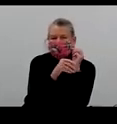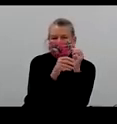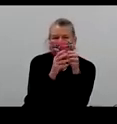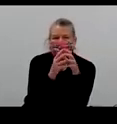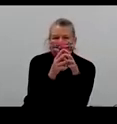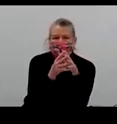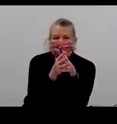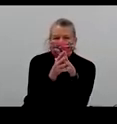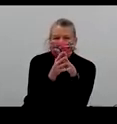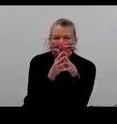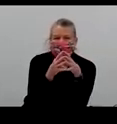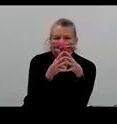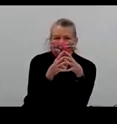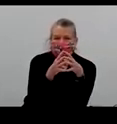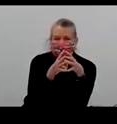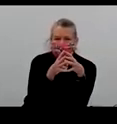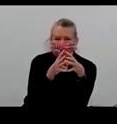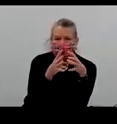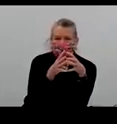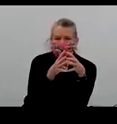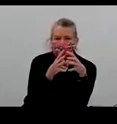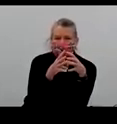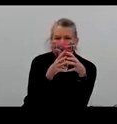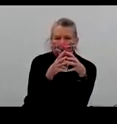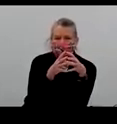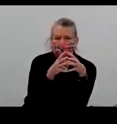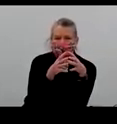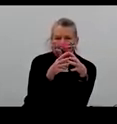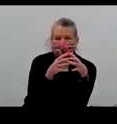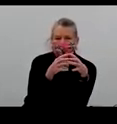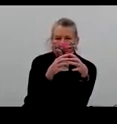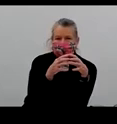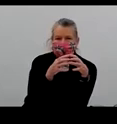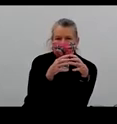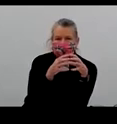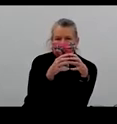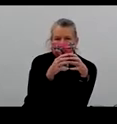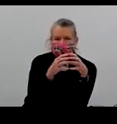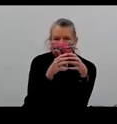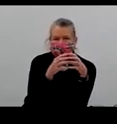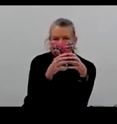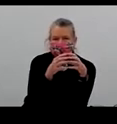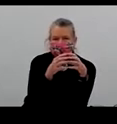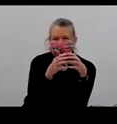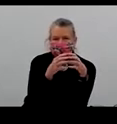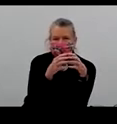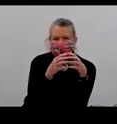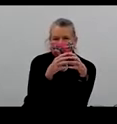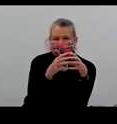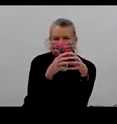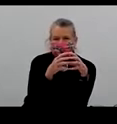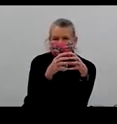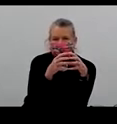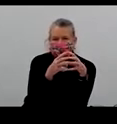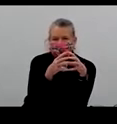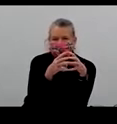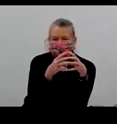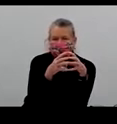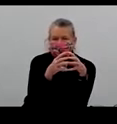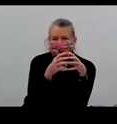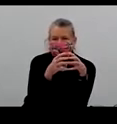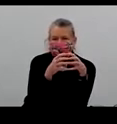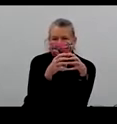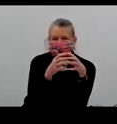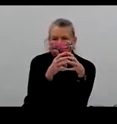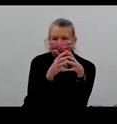been infected and to be immune. We are speculating that about 10% of our population has been infected at